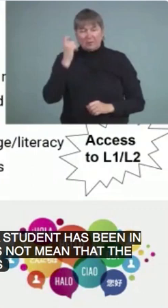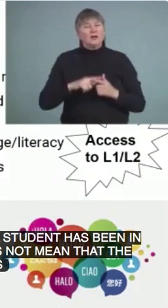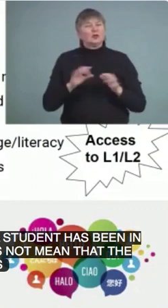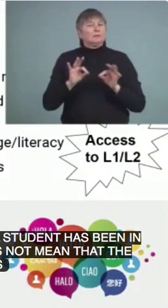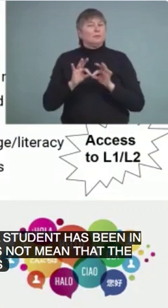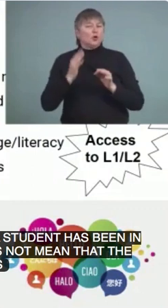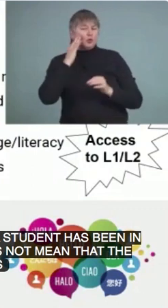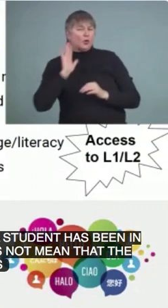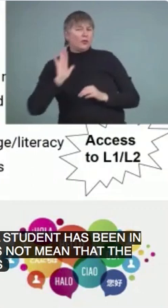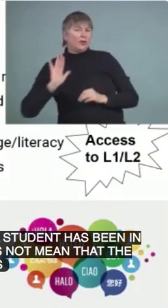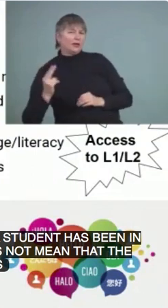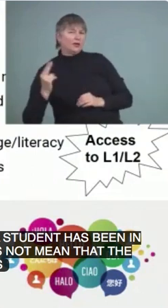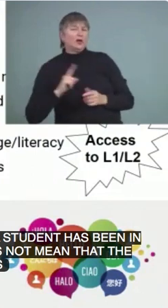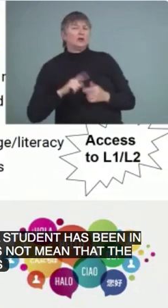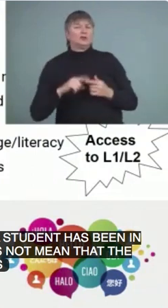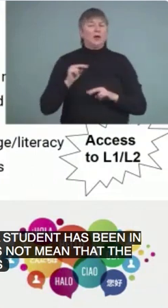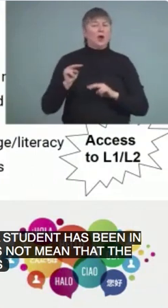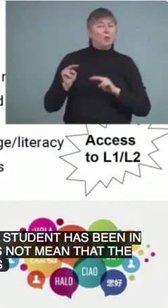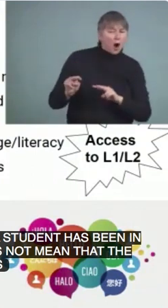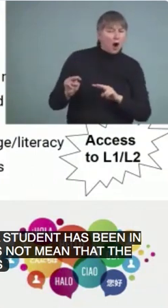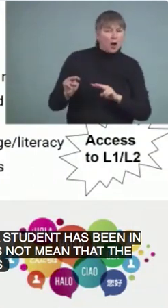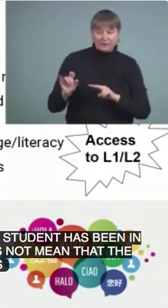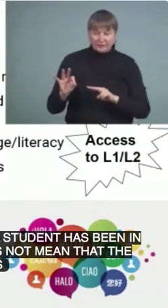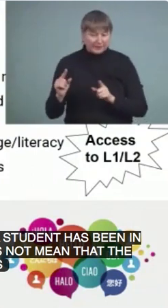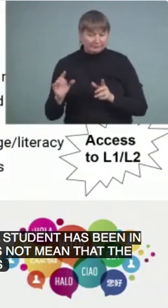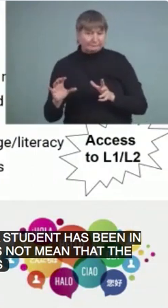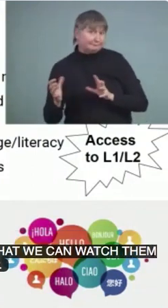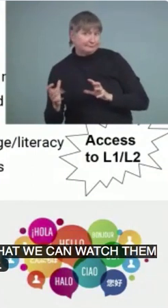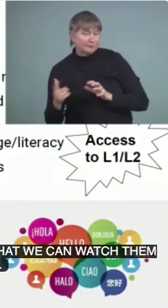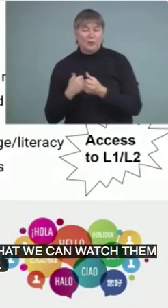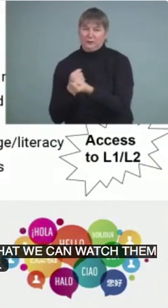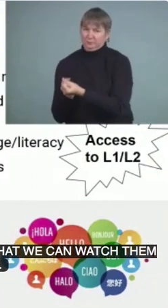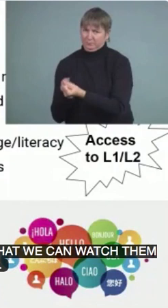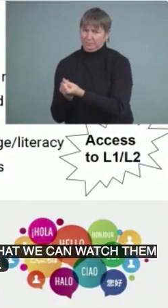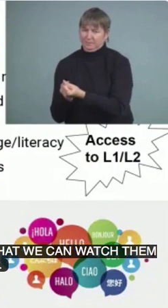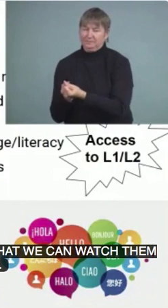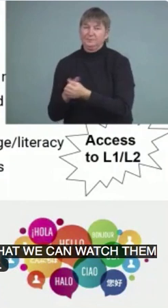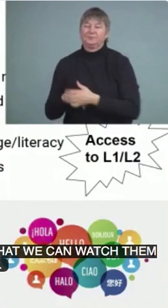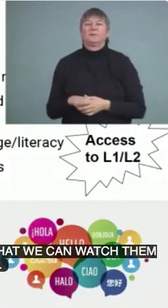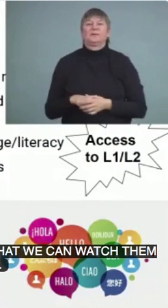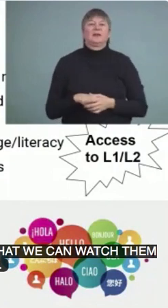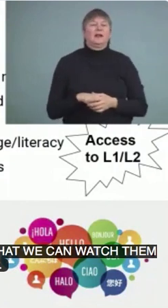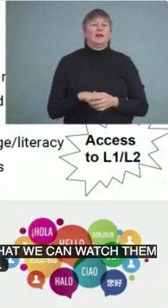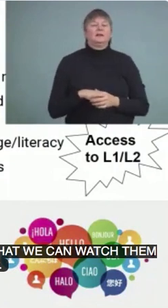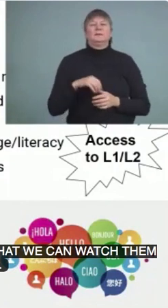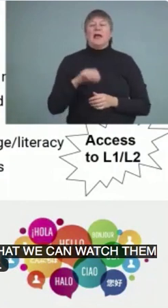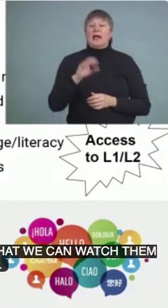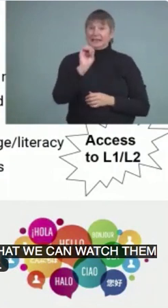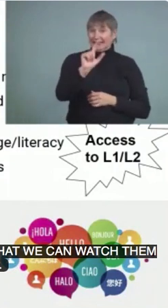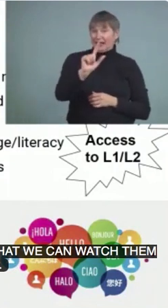support them if things come up. And then with our English language learners, they can have further complexities.